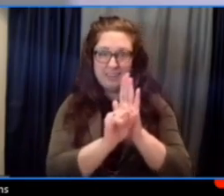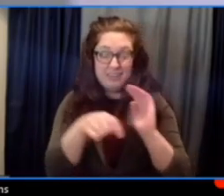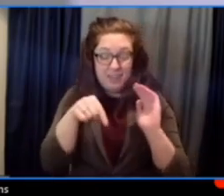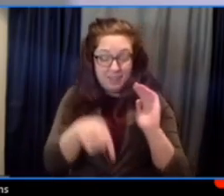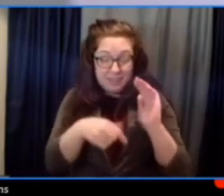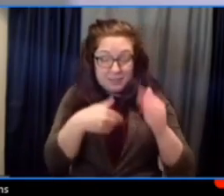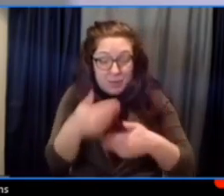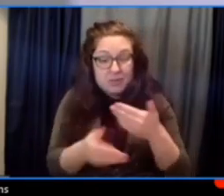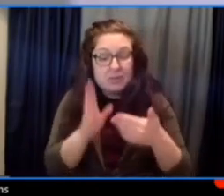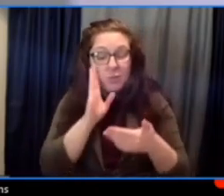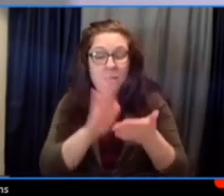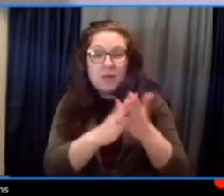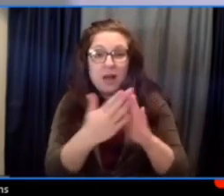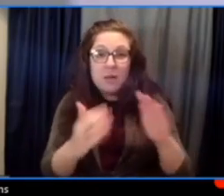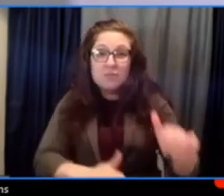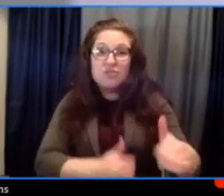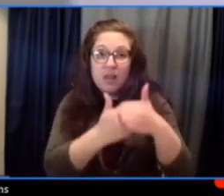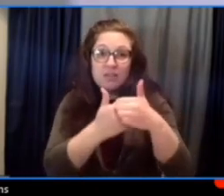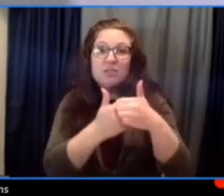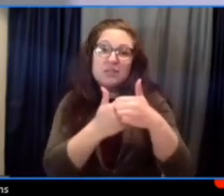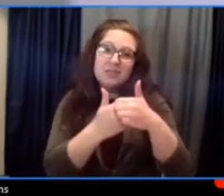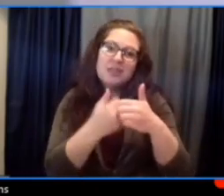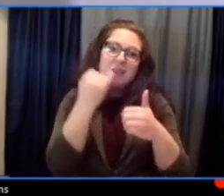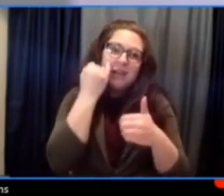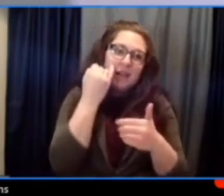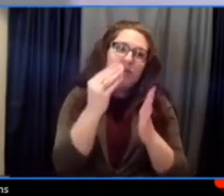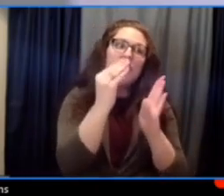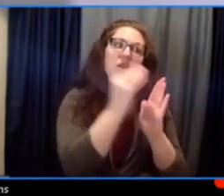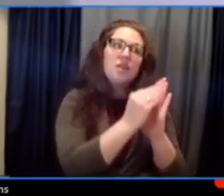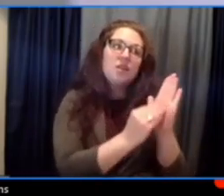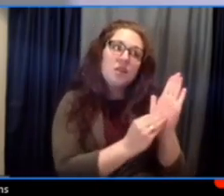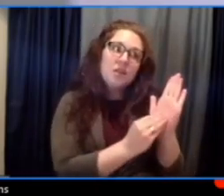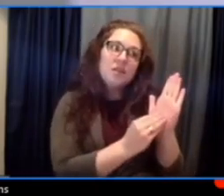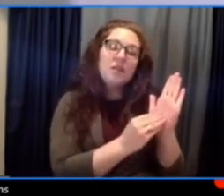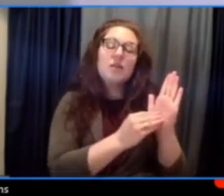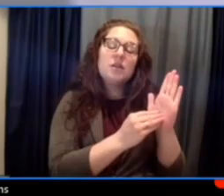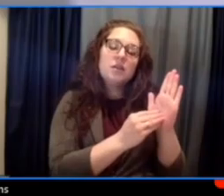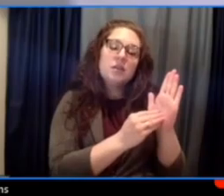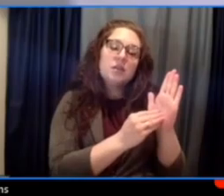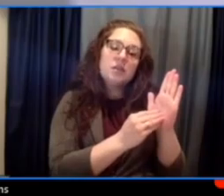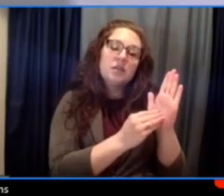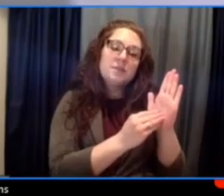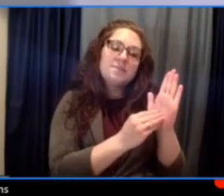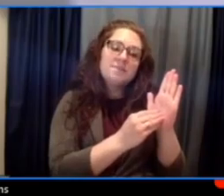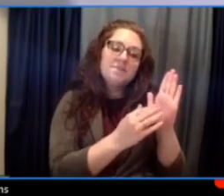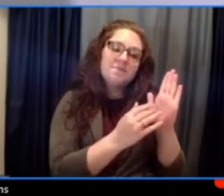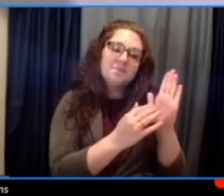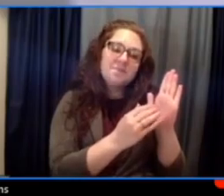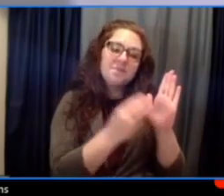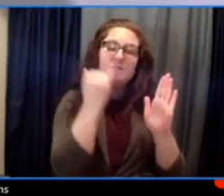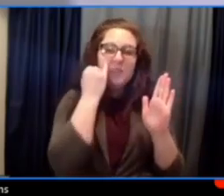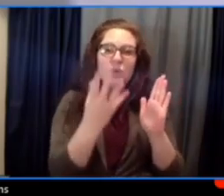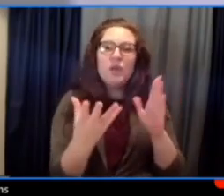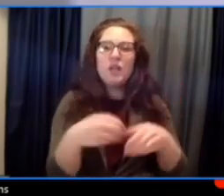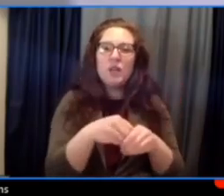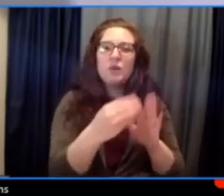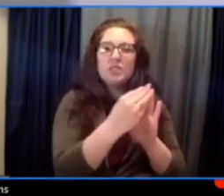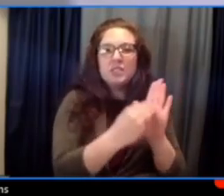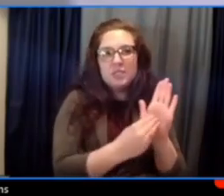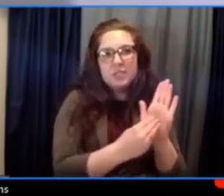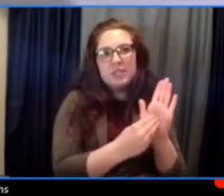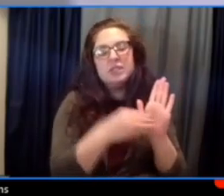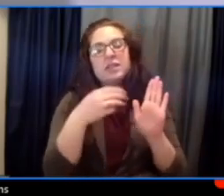you know, putting in technicalities and hurdles that could make these, this process more expensive,